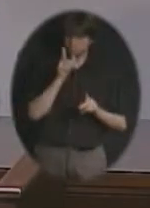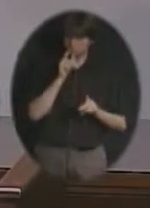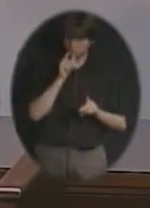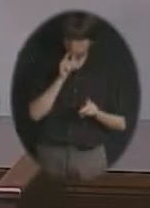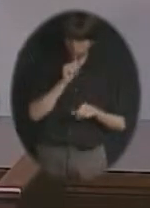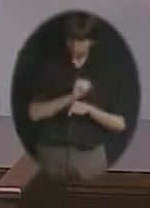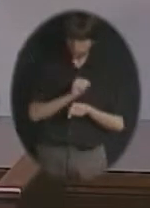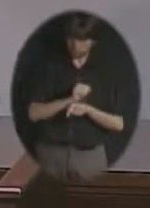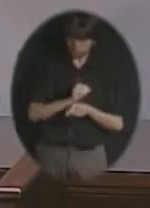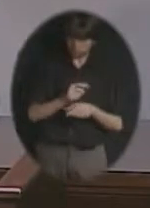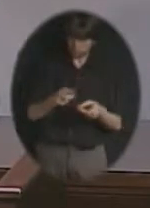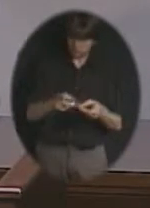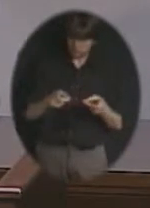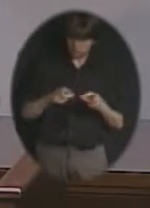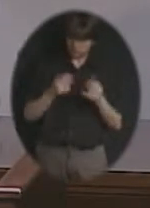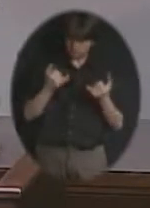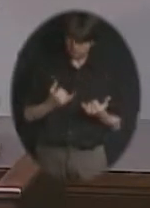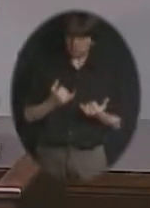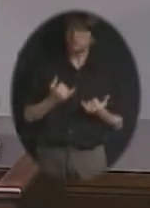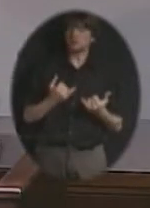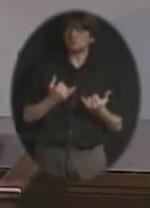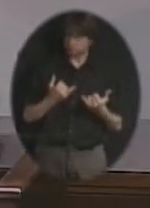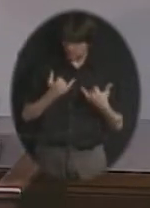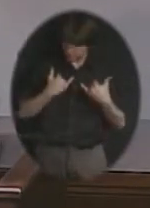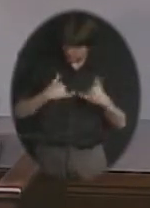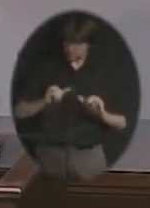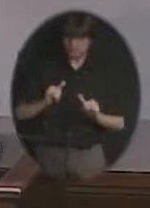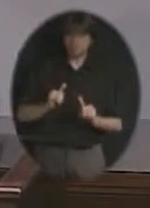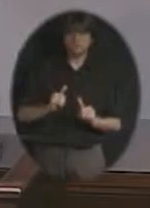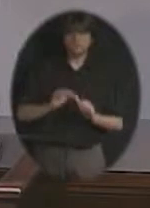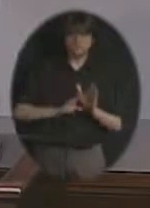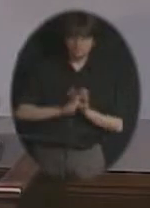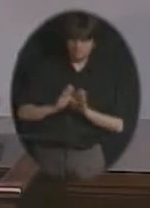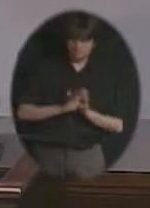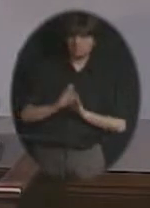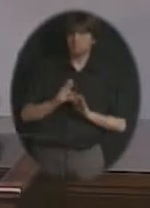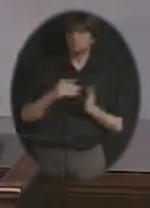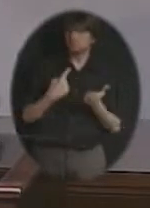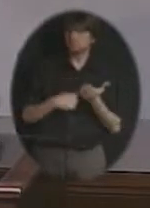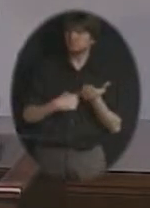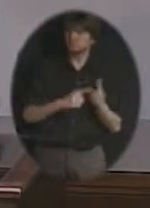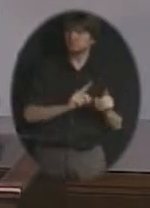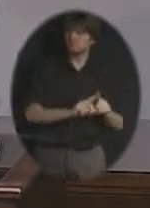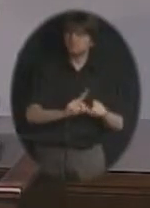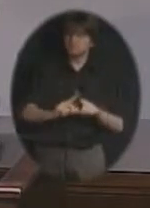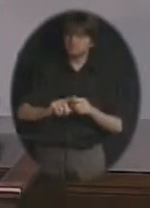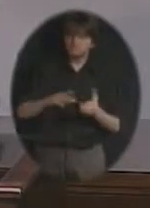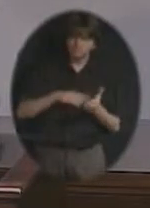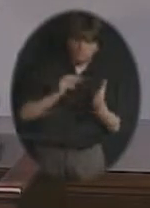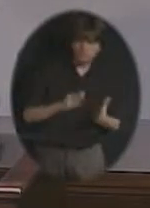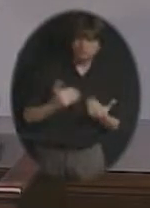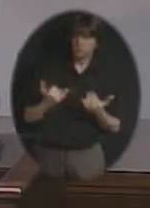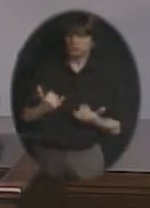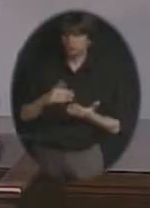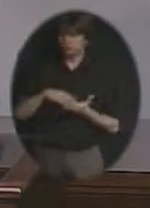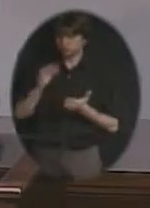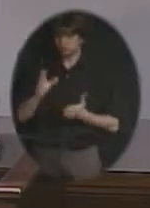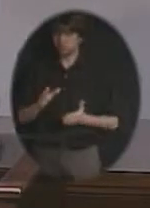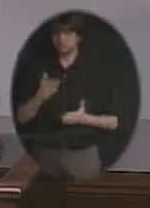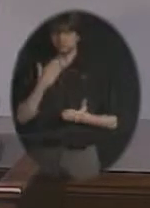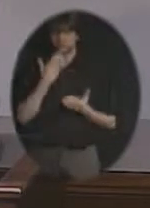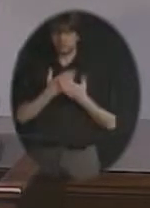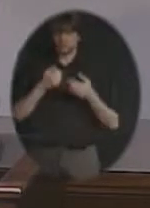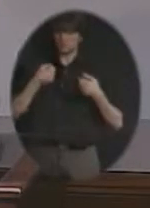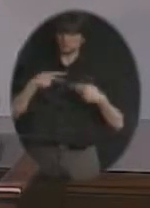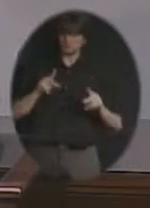these. We'll have a chance to talk with all of the facilitators for the current programs and some of their previous students and current students. So it's an opportunity to